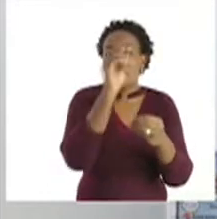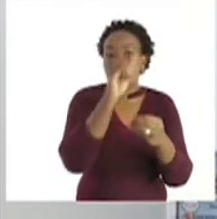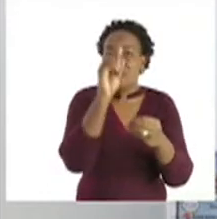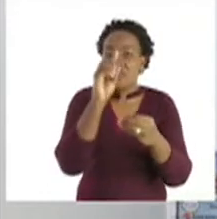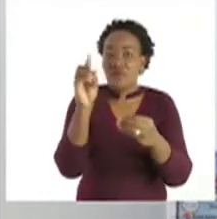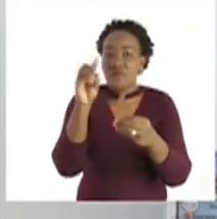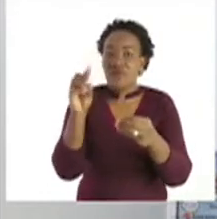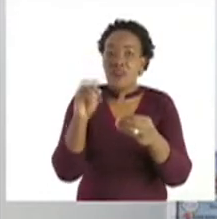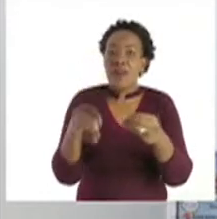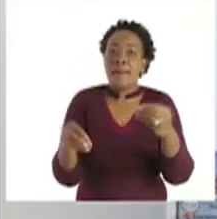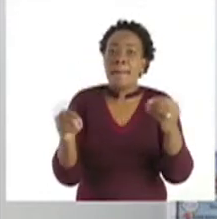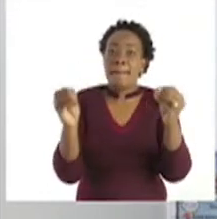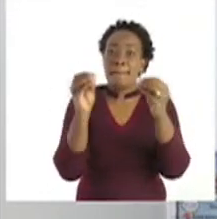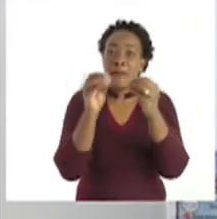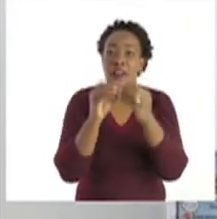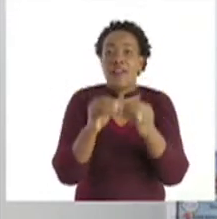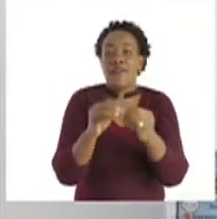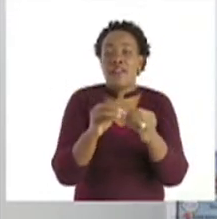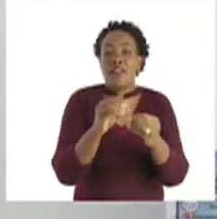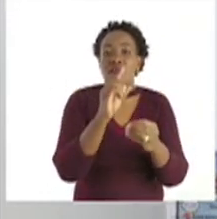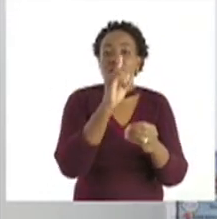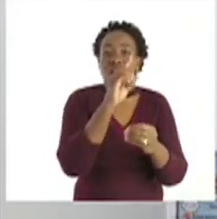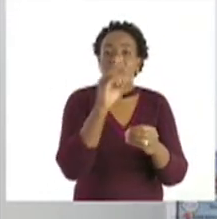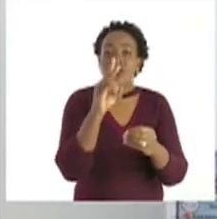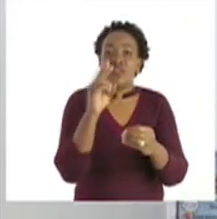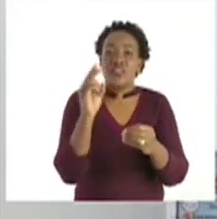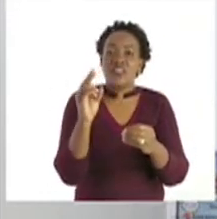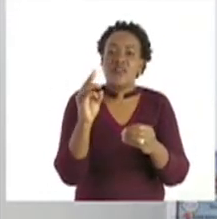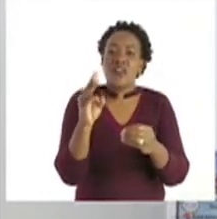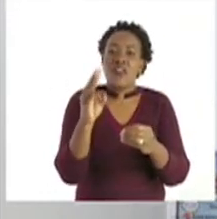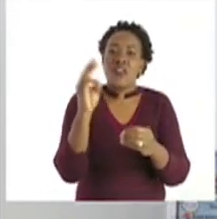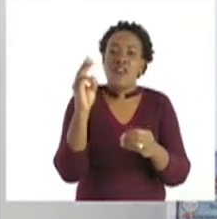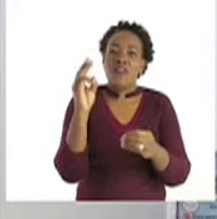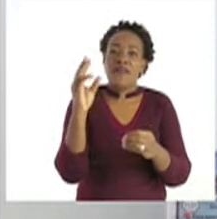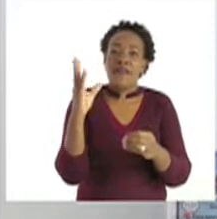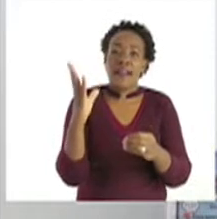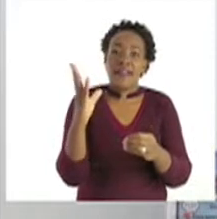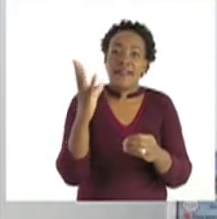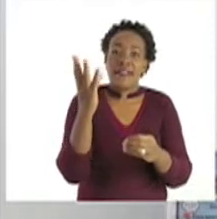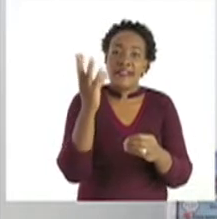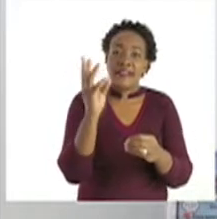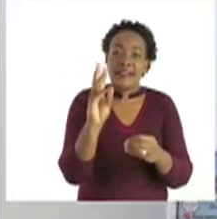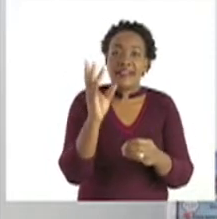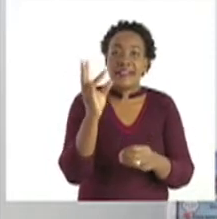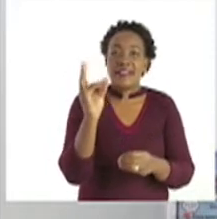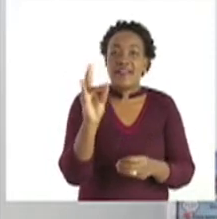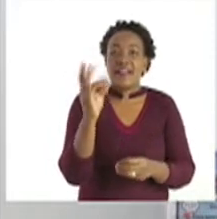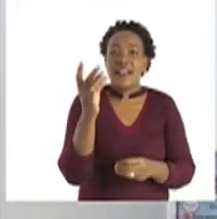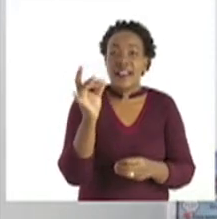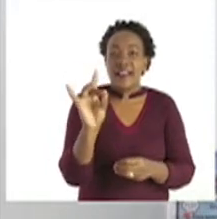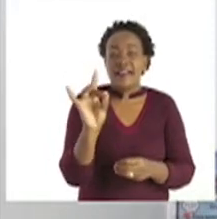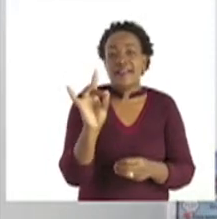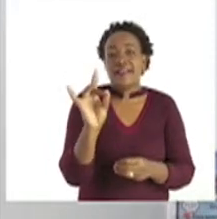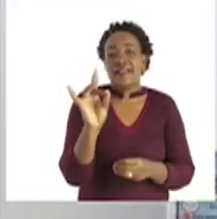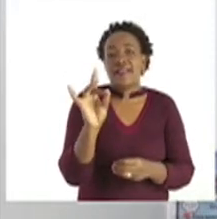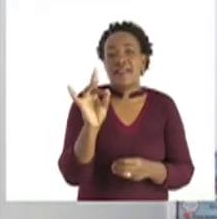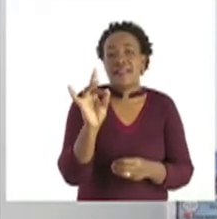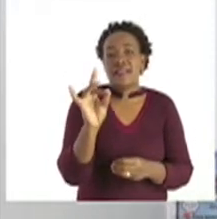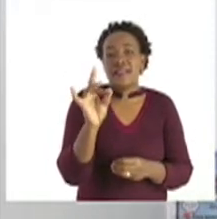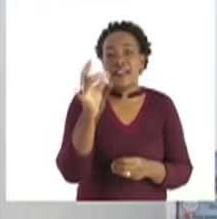1, 2, 3, 4, 5, 6, 7, 8,